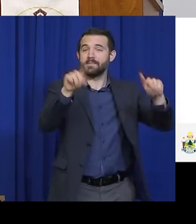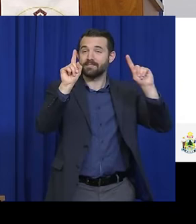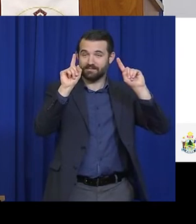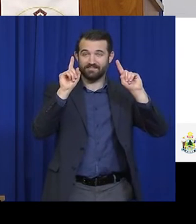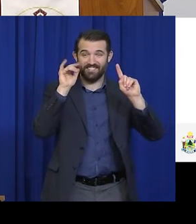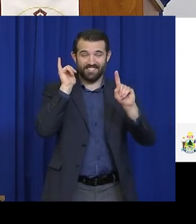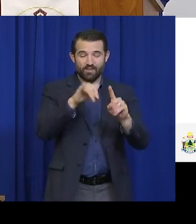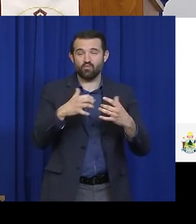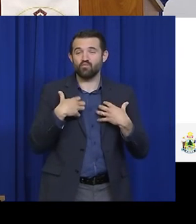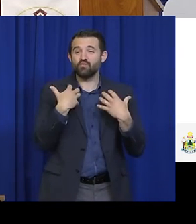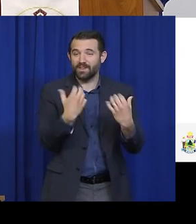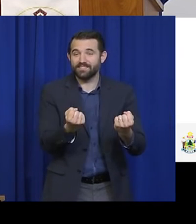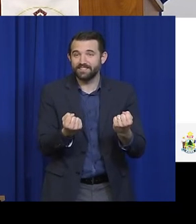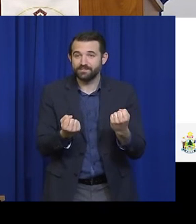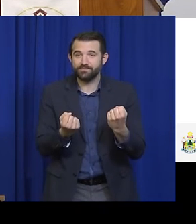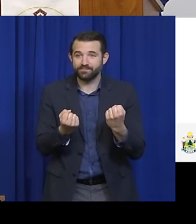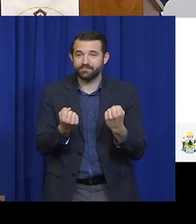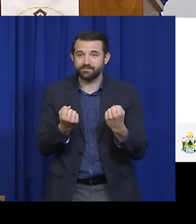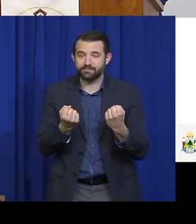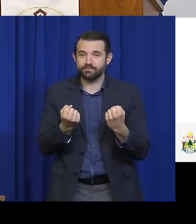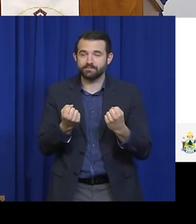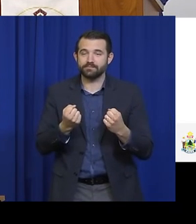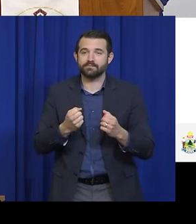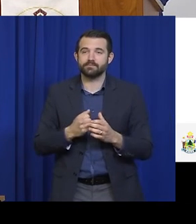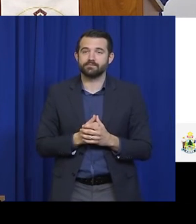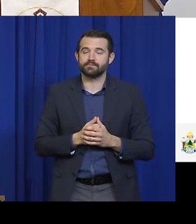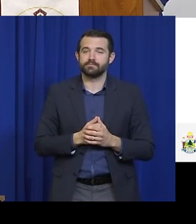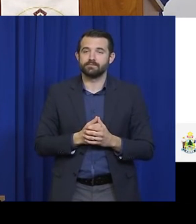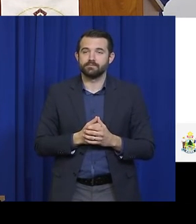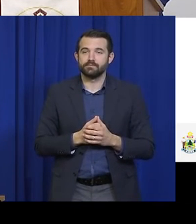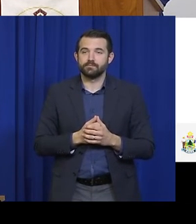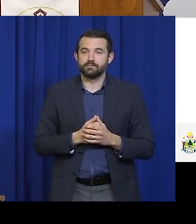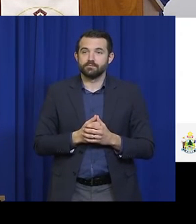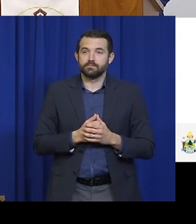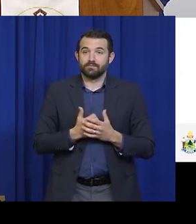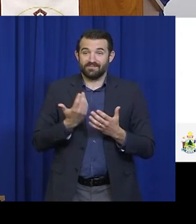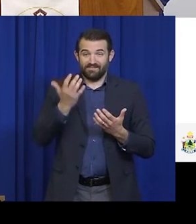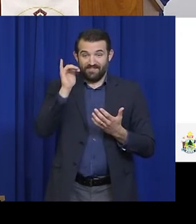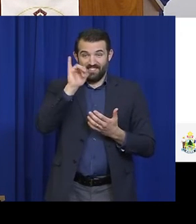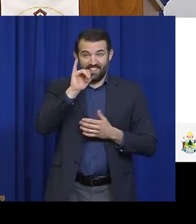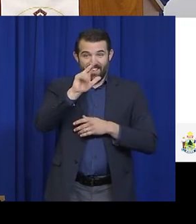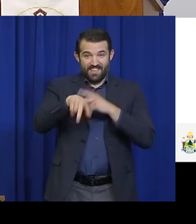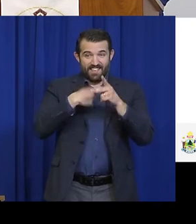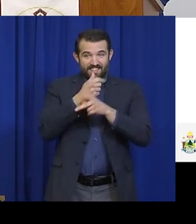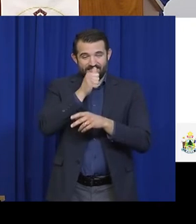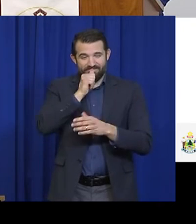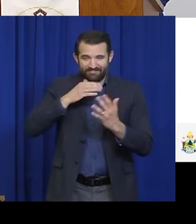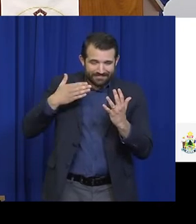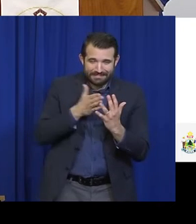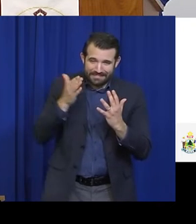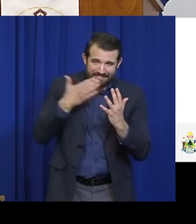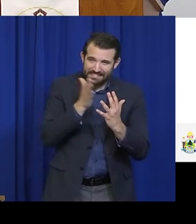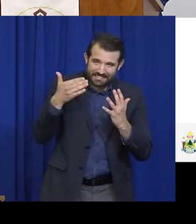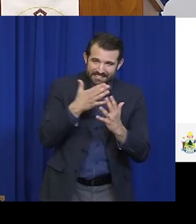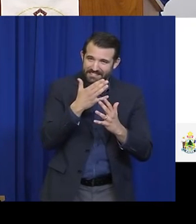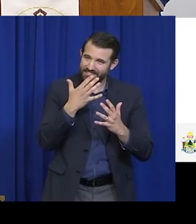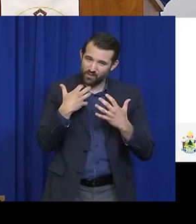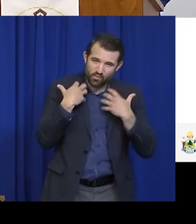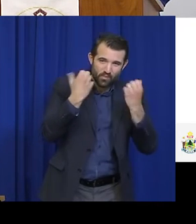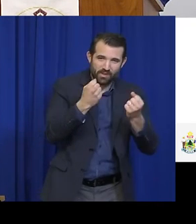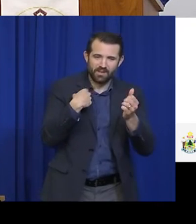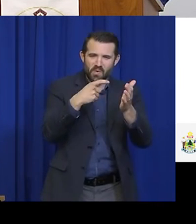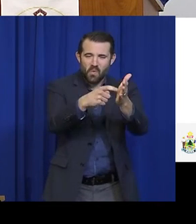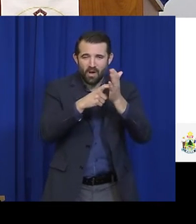she said, I must have now. That's the sort of bravery and patience we all